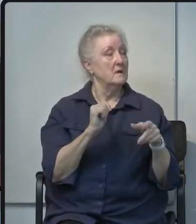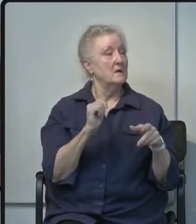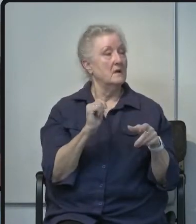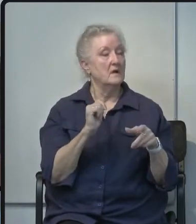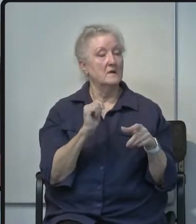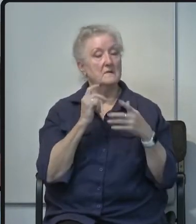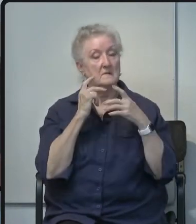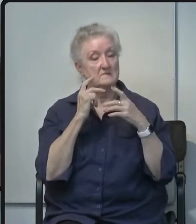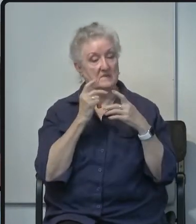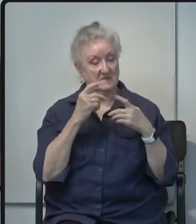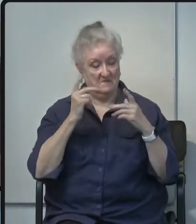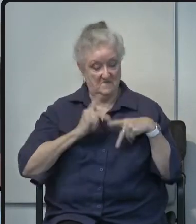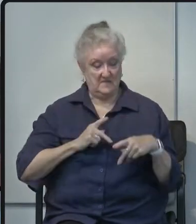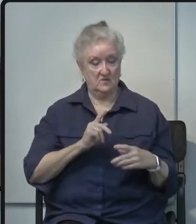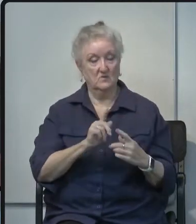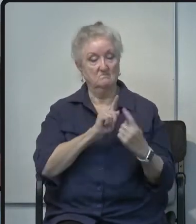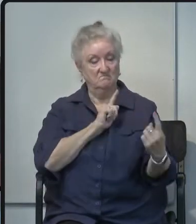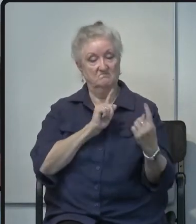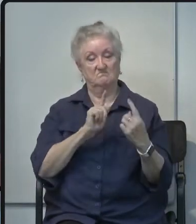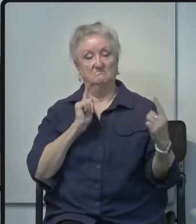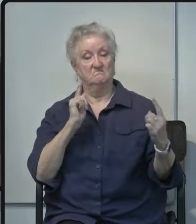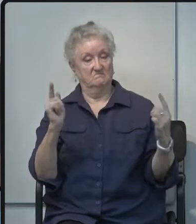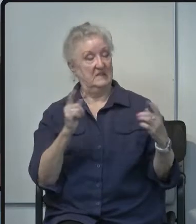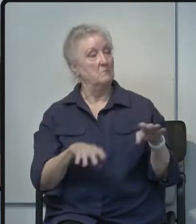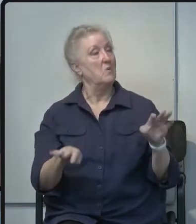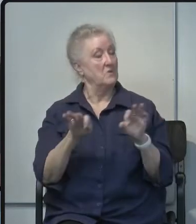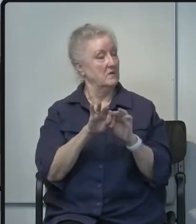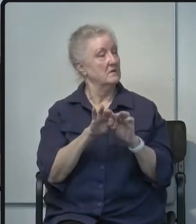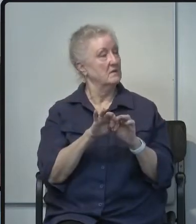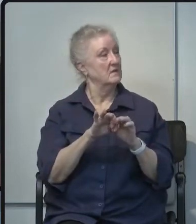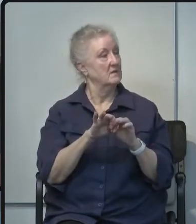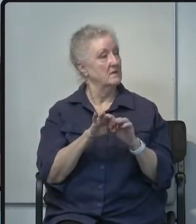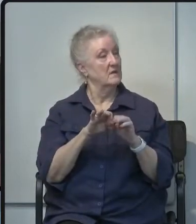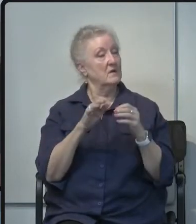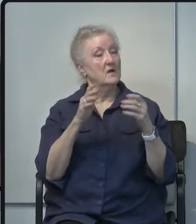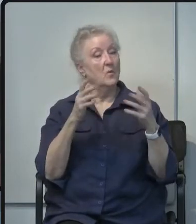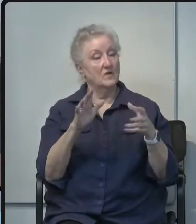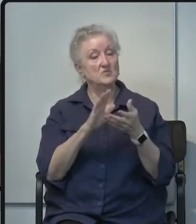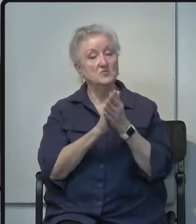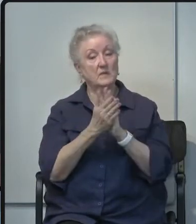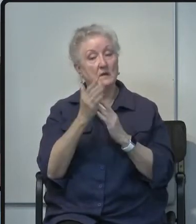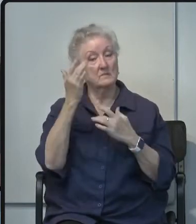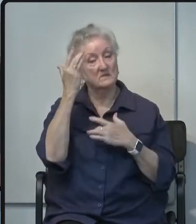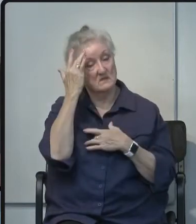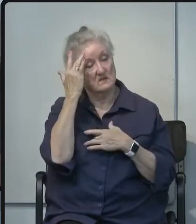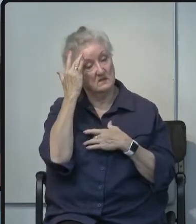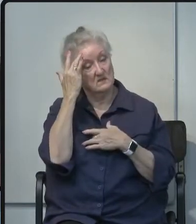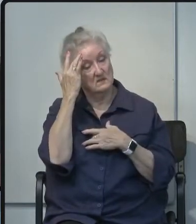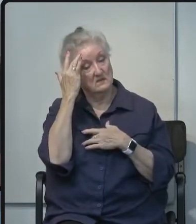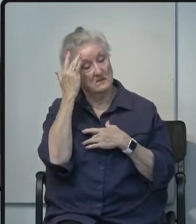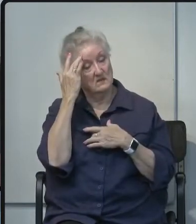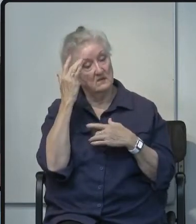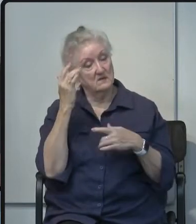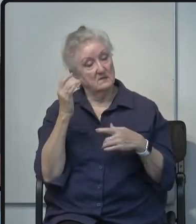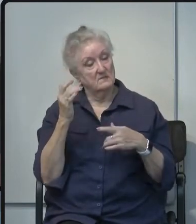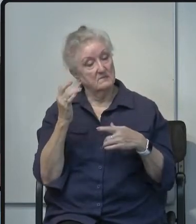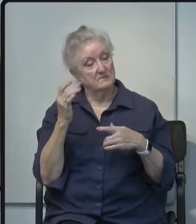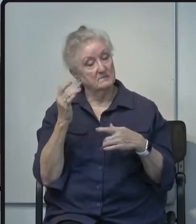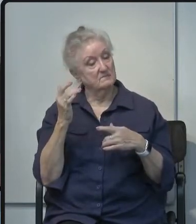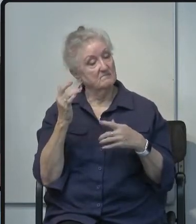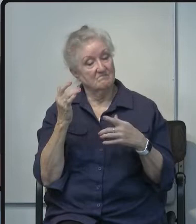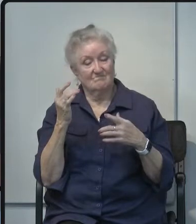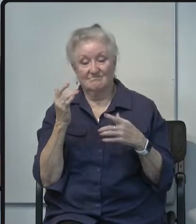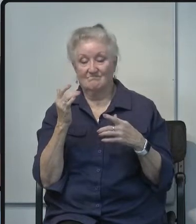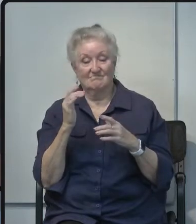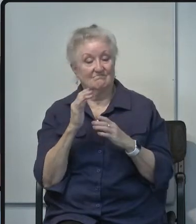physical distancing is so important once you catch the virus there's really no way of